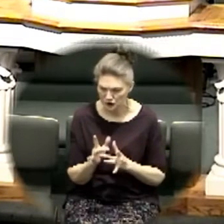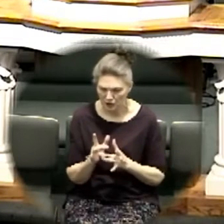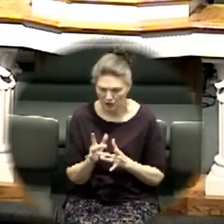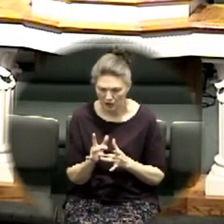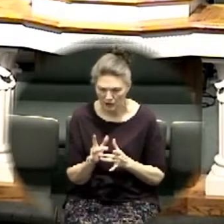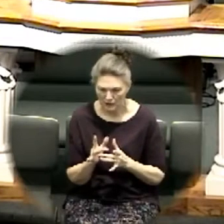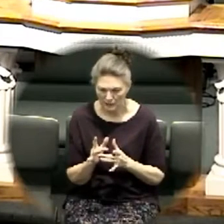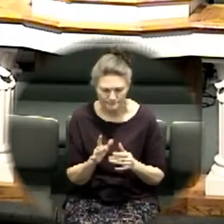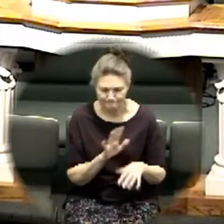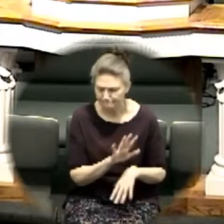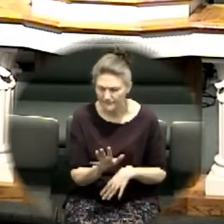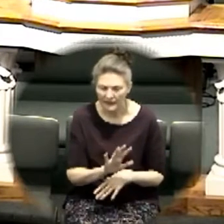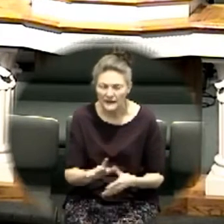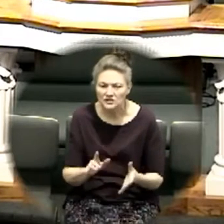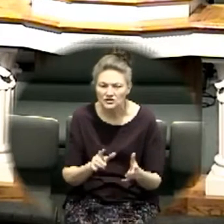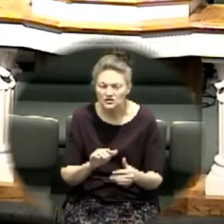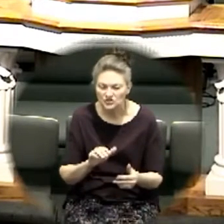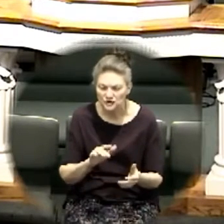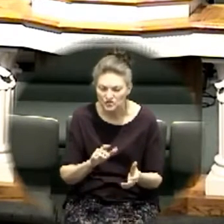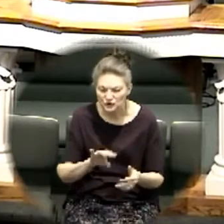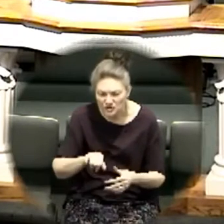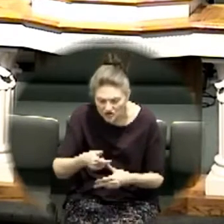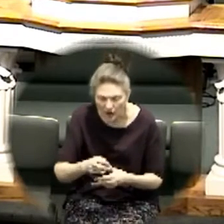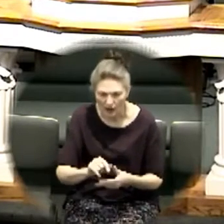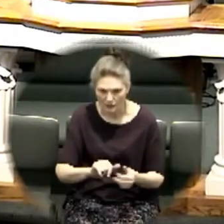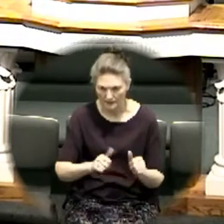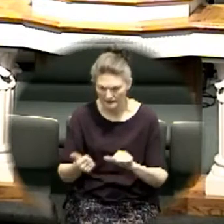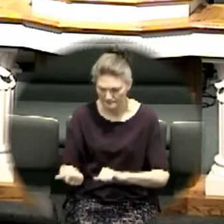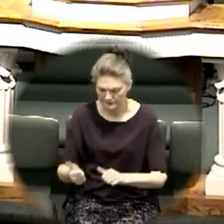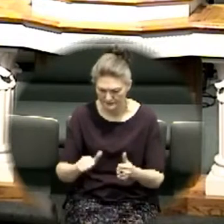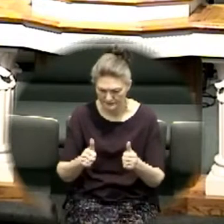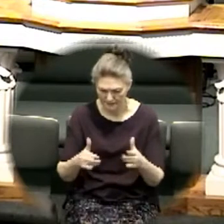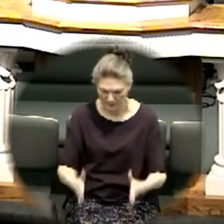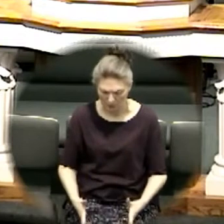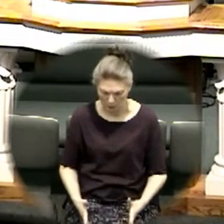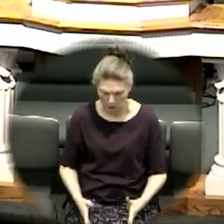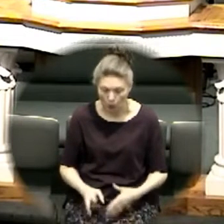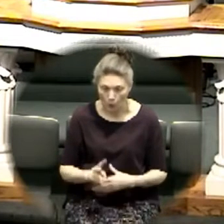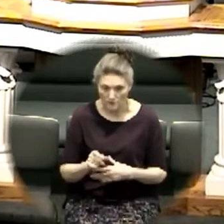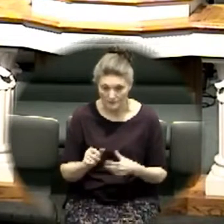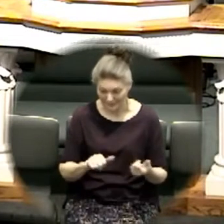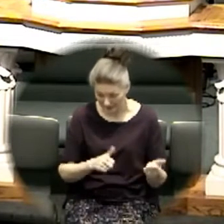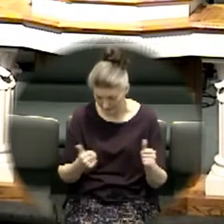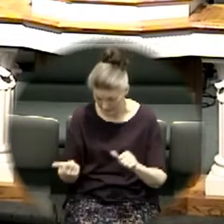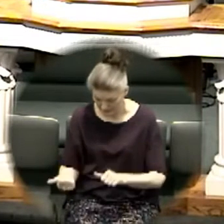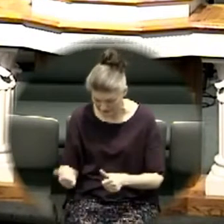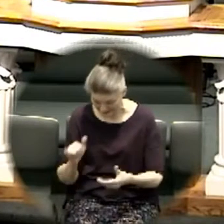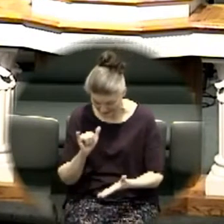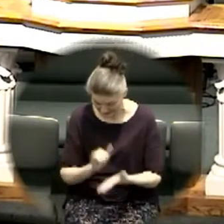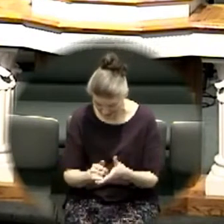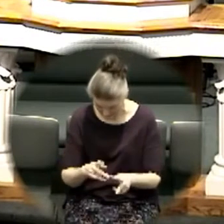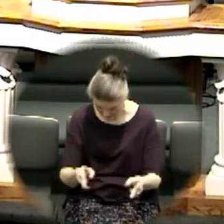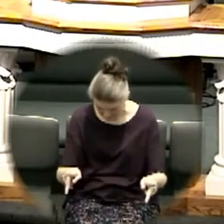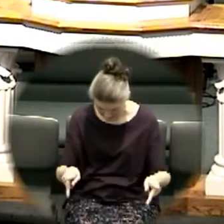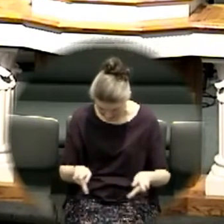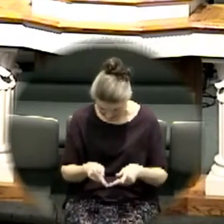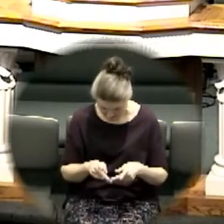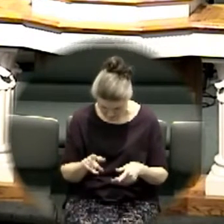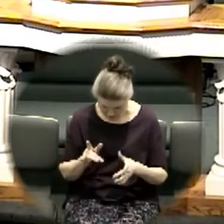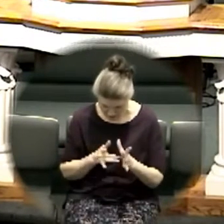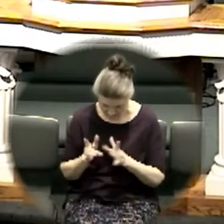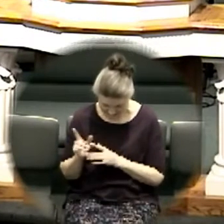the place of passage you are priests carrying the ark